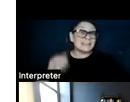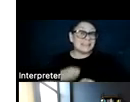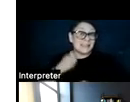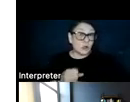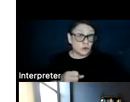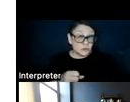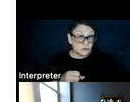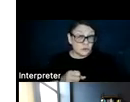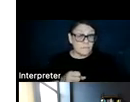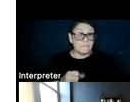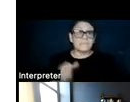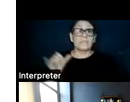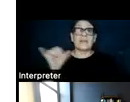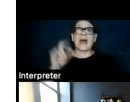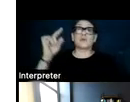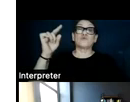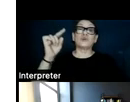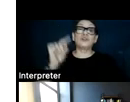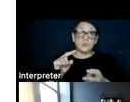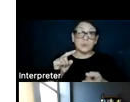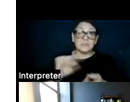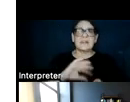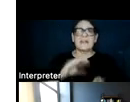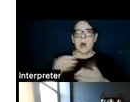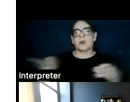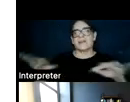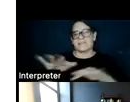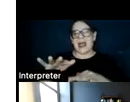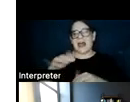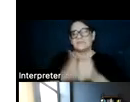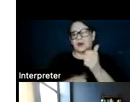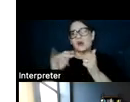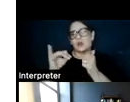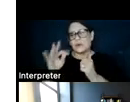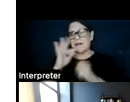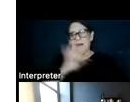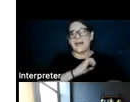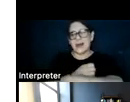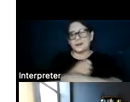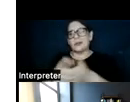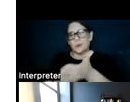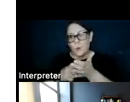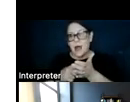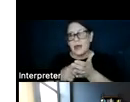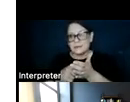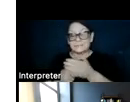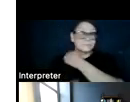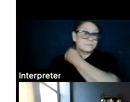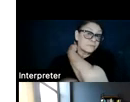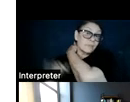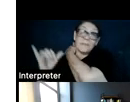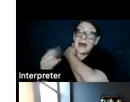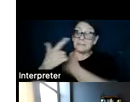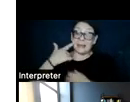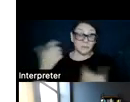And that reduces the amount of land per unit of energy required. And that's because